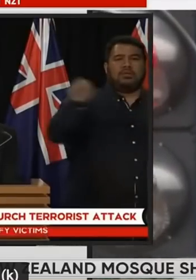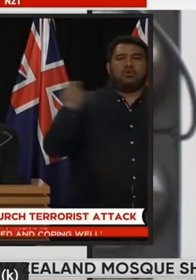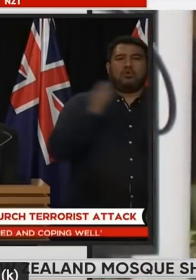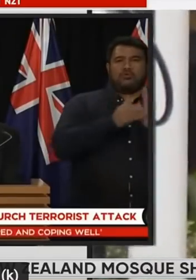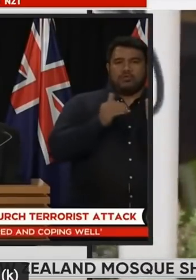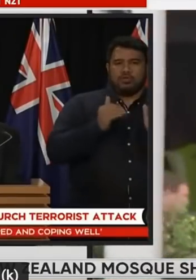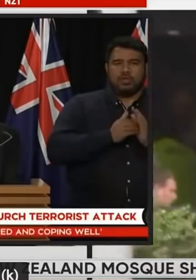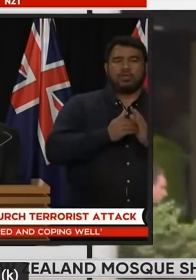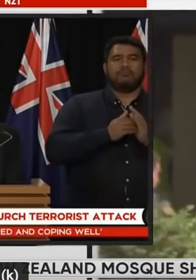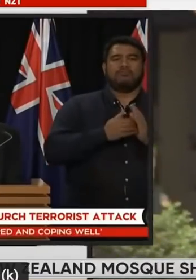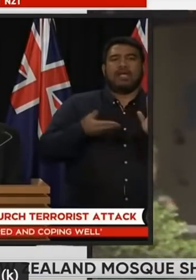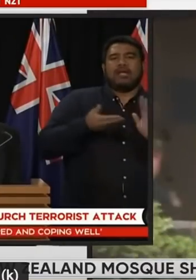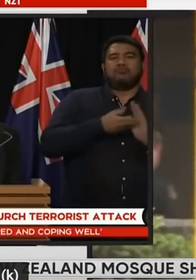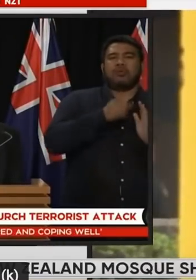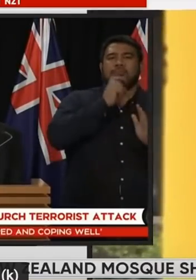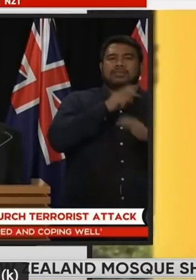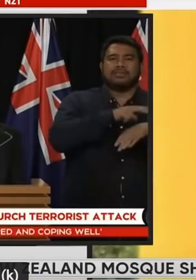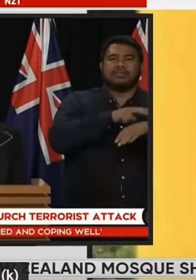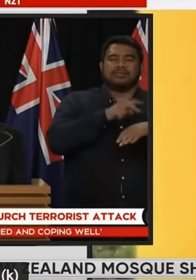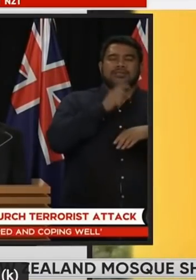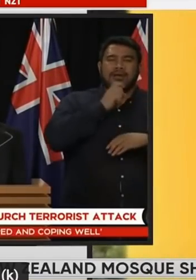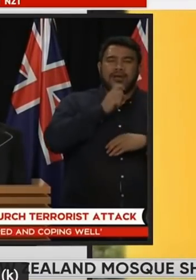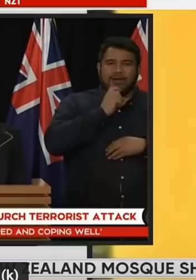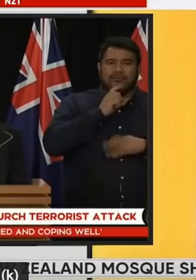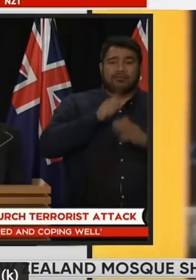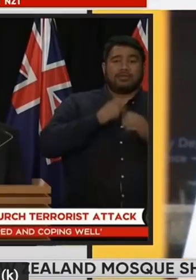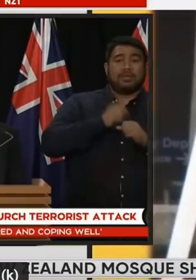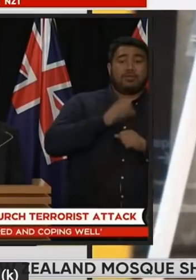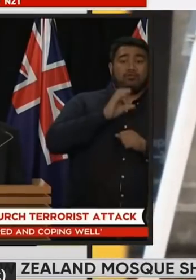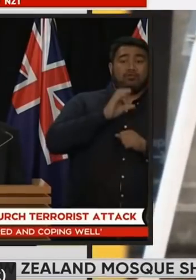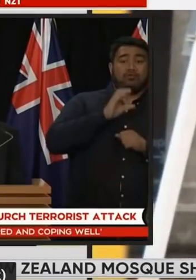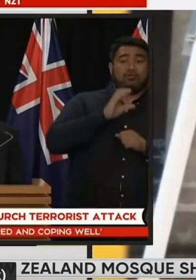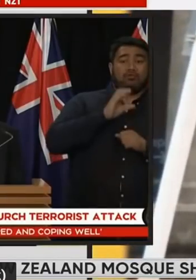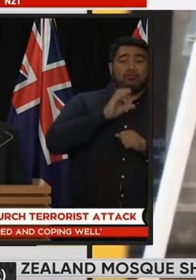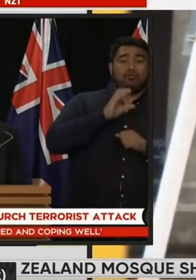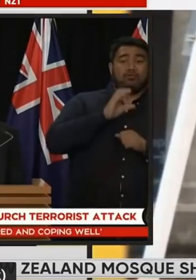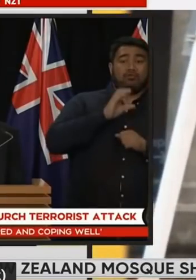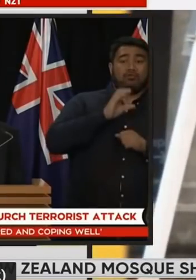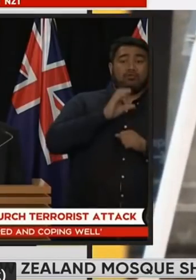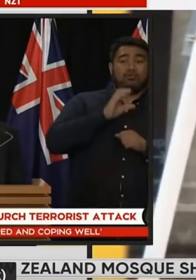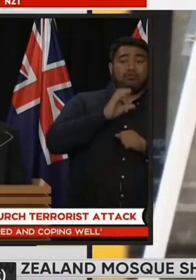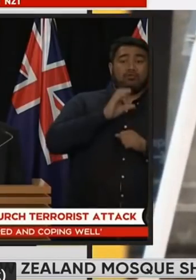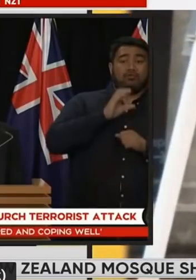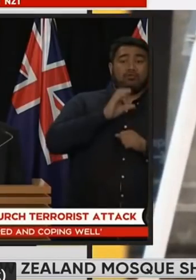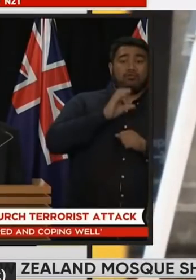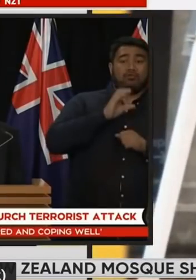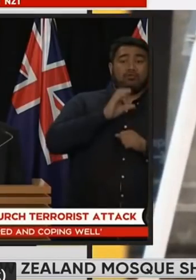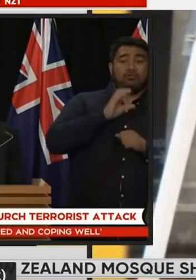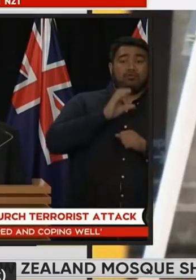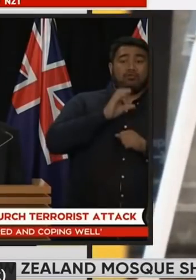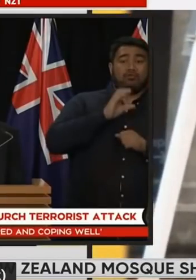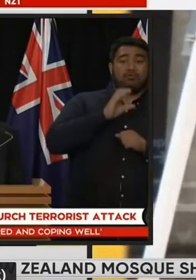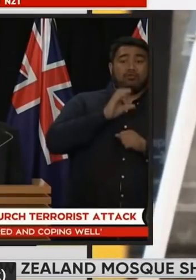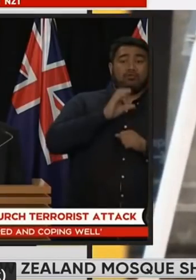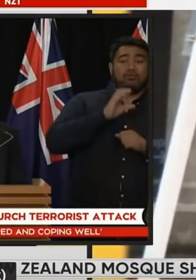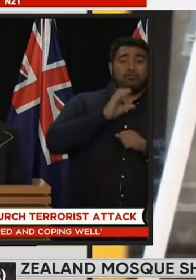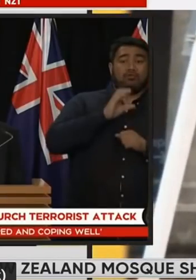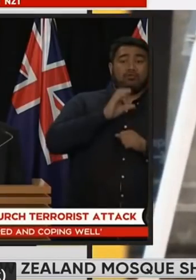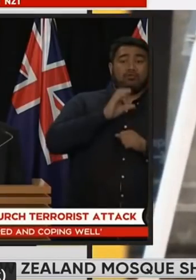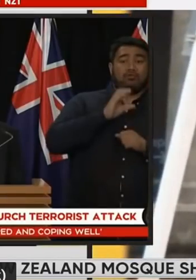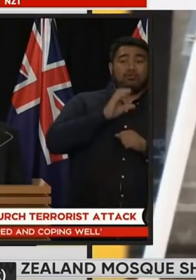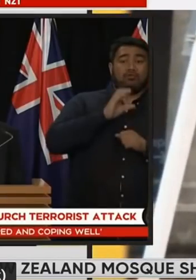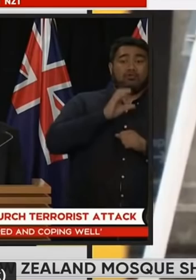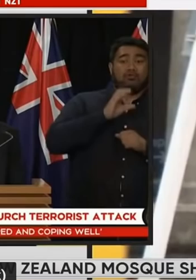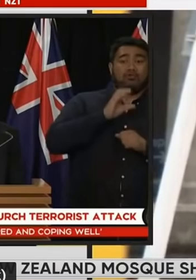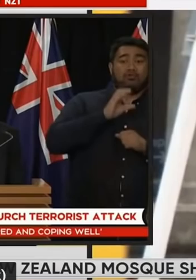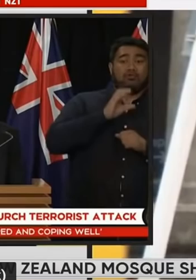additional patrols out on the streets of christchurch to reassure the community i'm moving there dude you mean this girl's